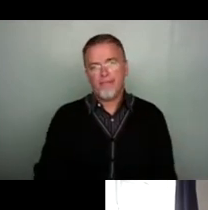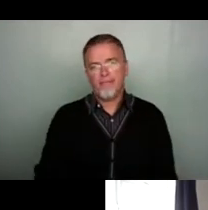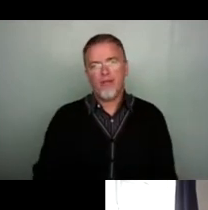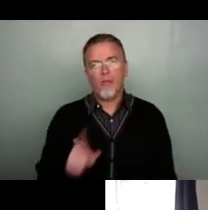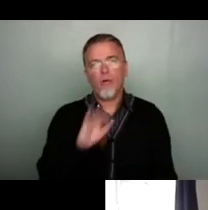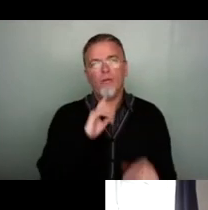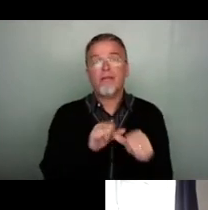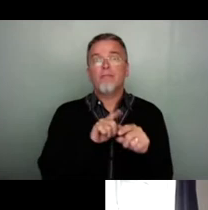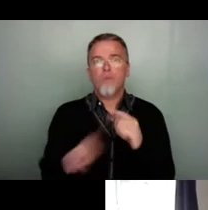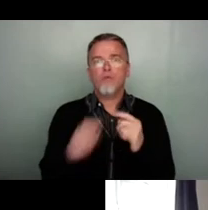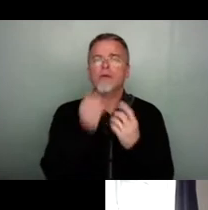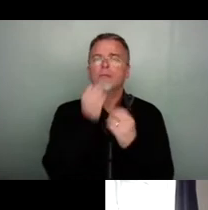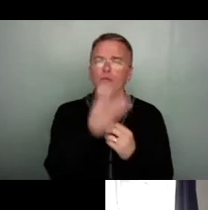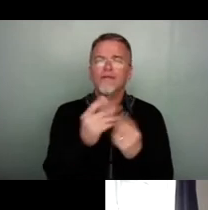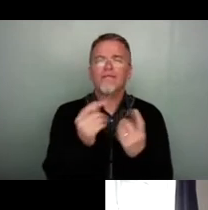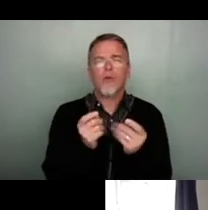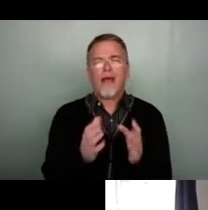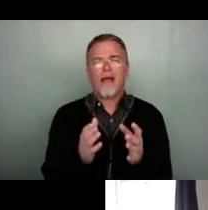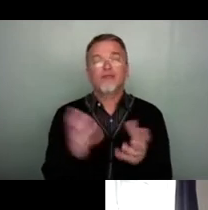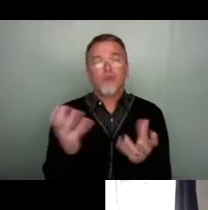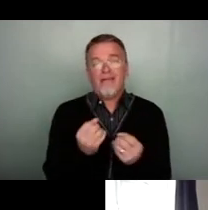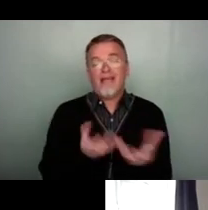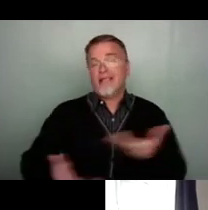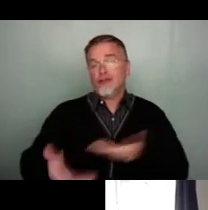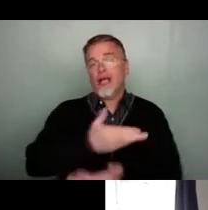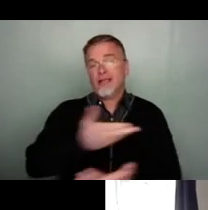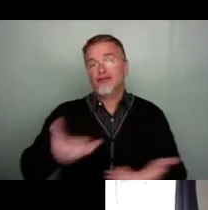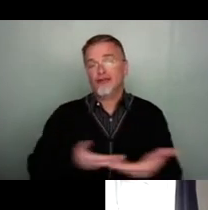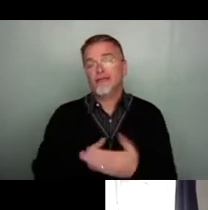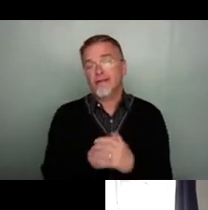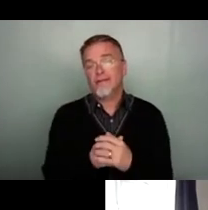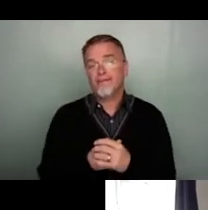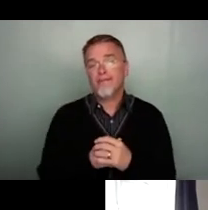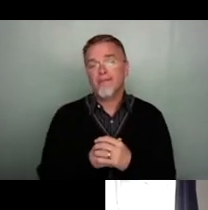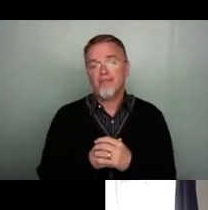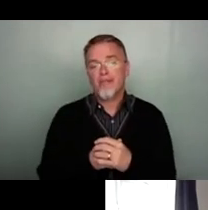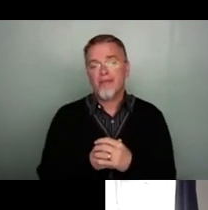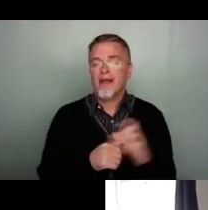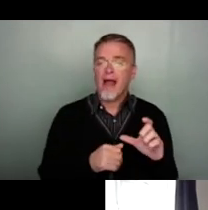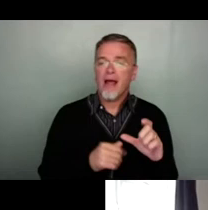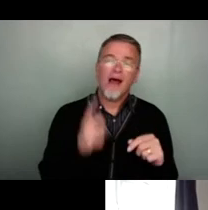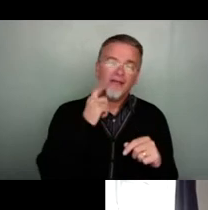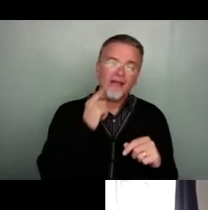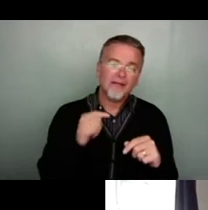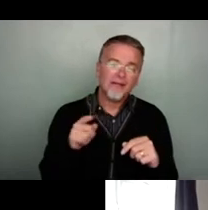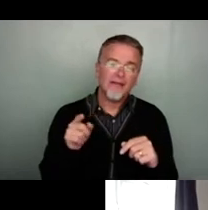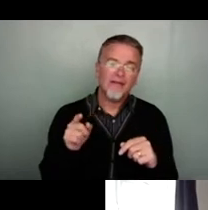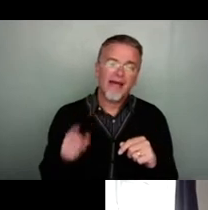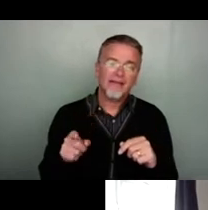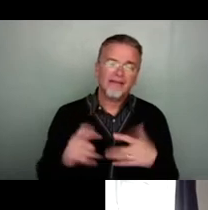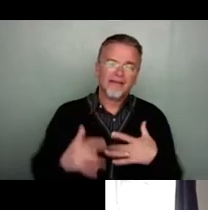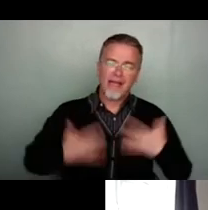the most beautiful way to, to have that exchange with an audience member. And I think that is that sense of